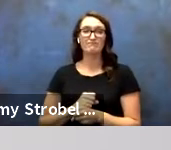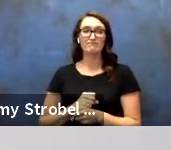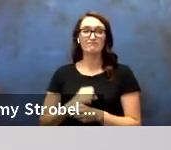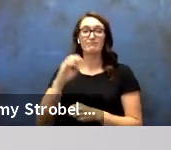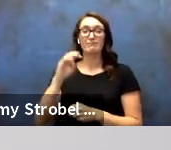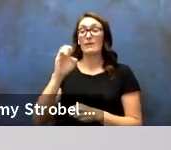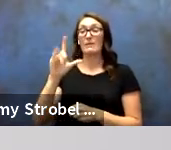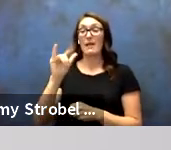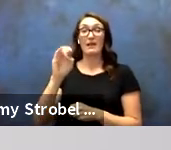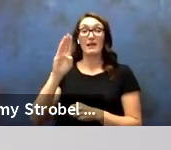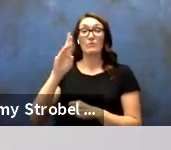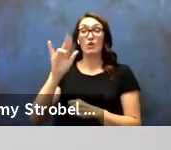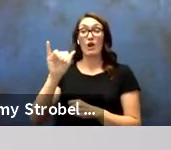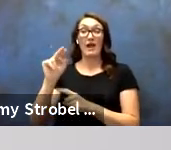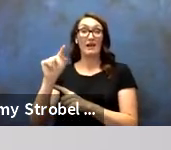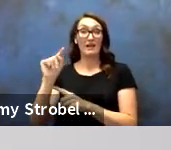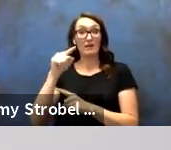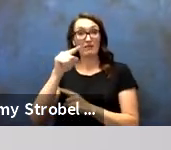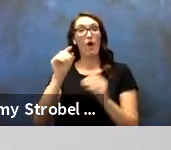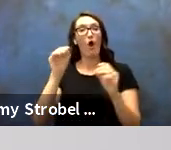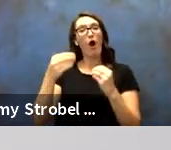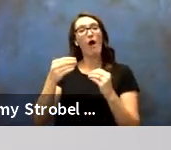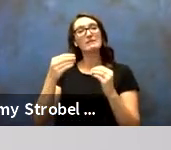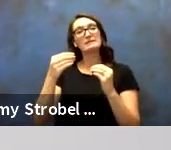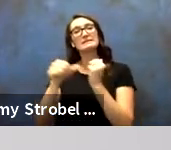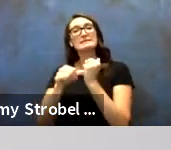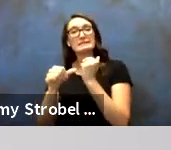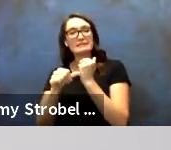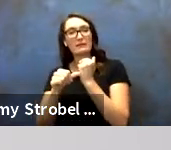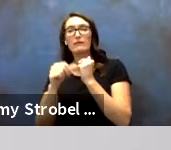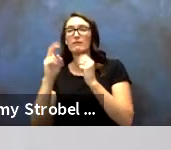Melanie Bryant, Office Assistant, 2, 20 years.